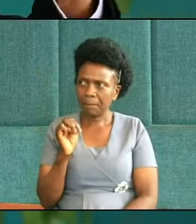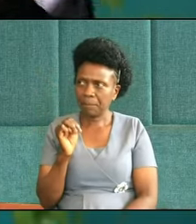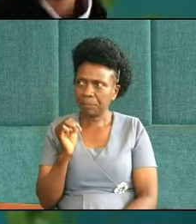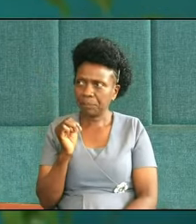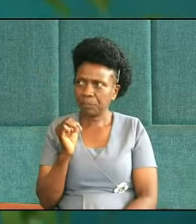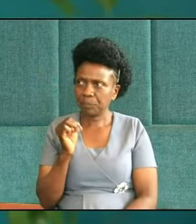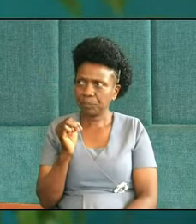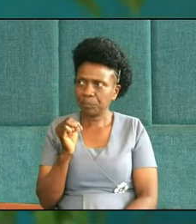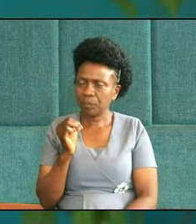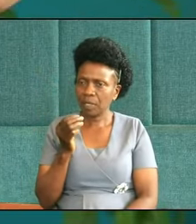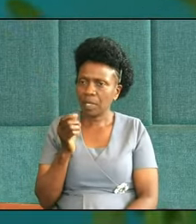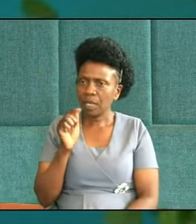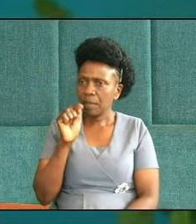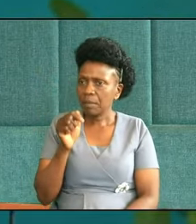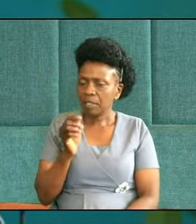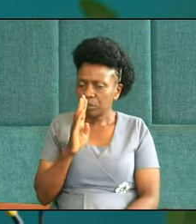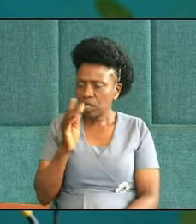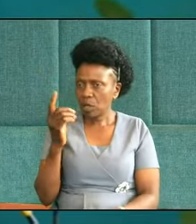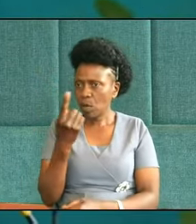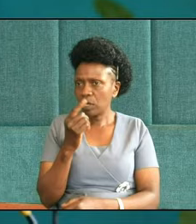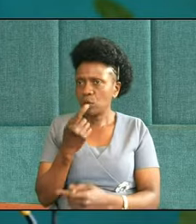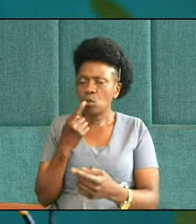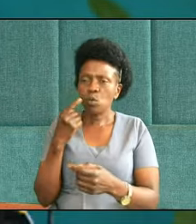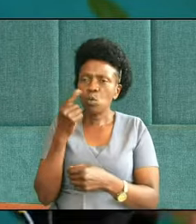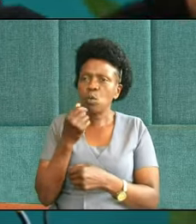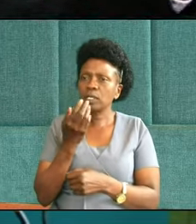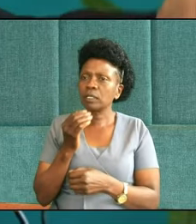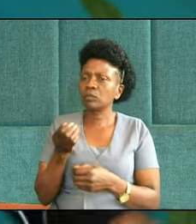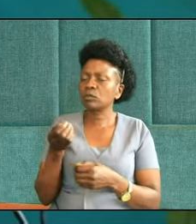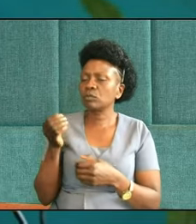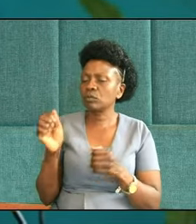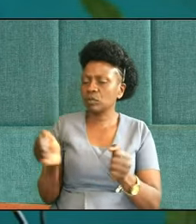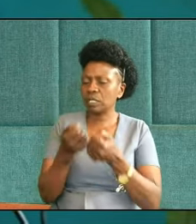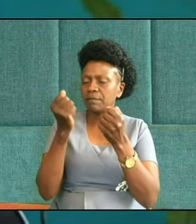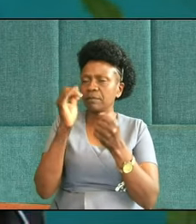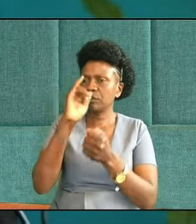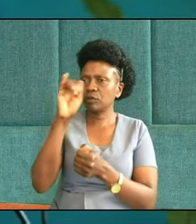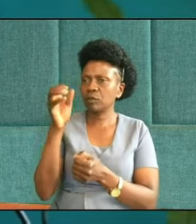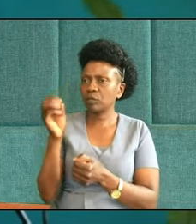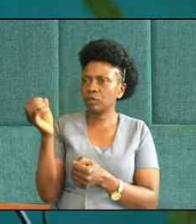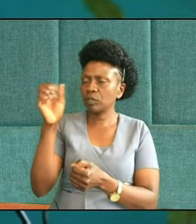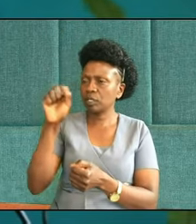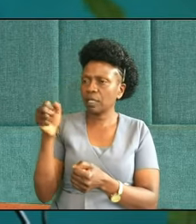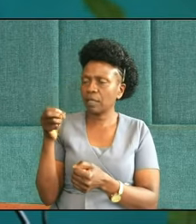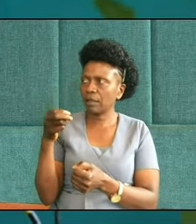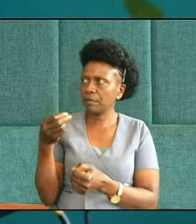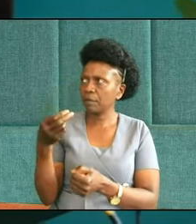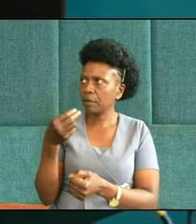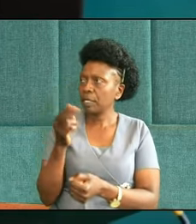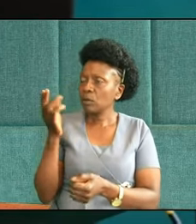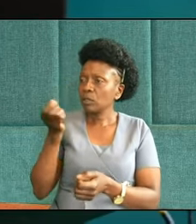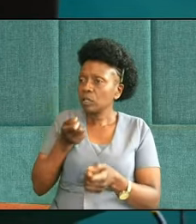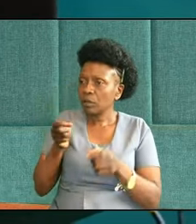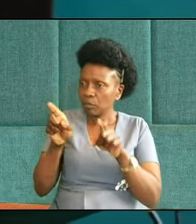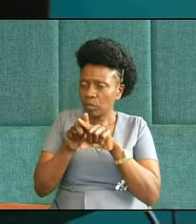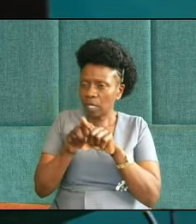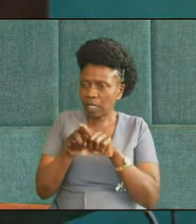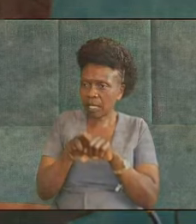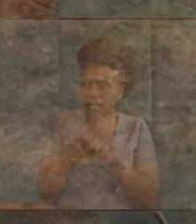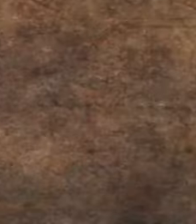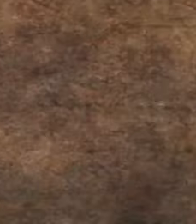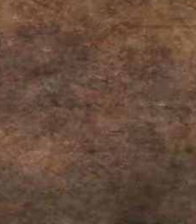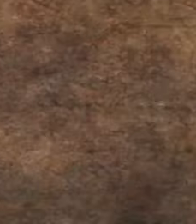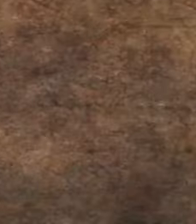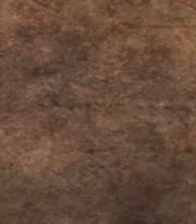guilty, right? He was the one who said, Let's get rid of Joseph. So what kind of a man was Judah? I would suggest he was a mercenary brother. He